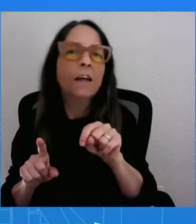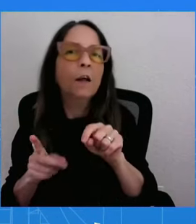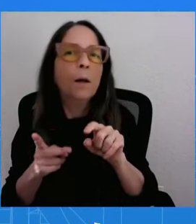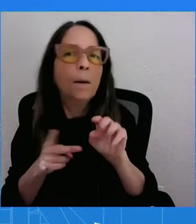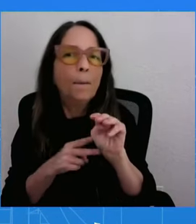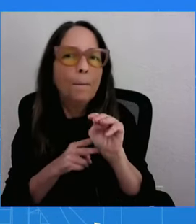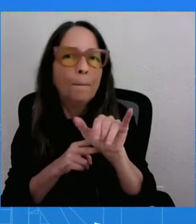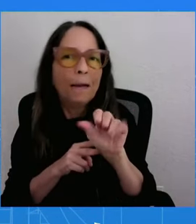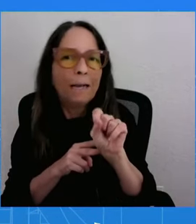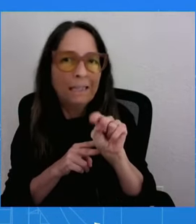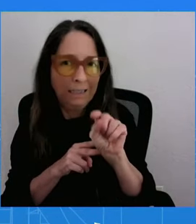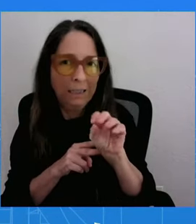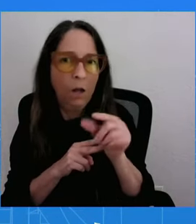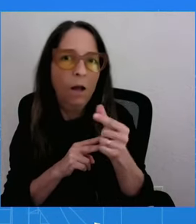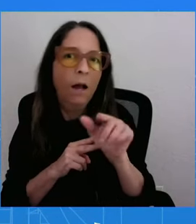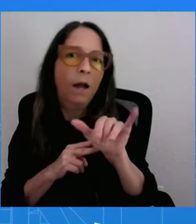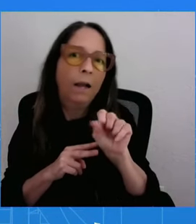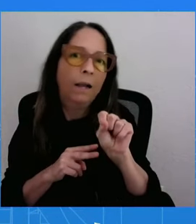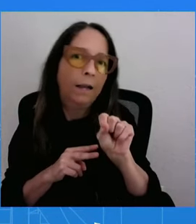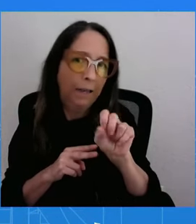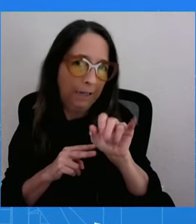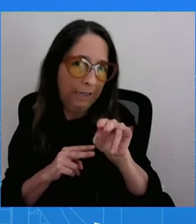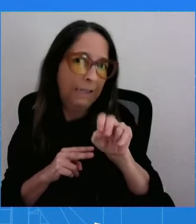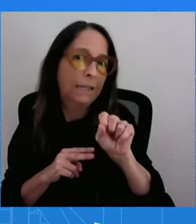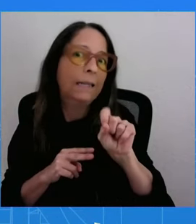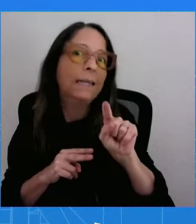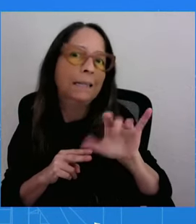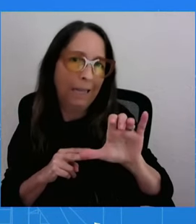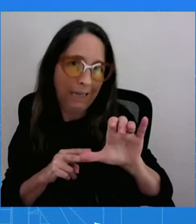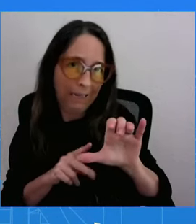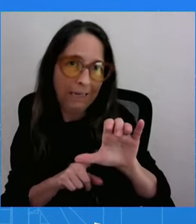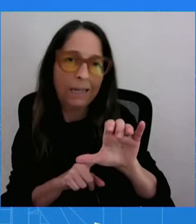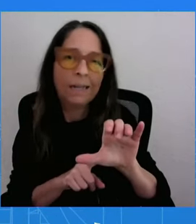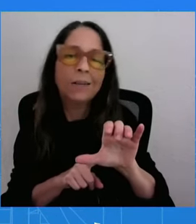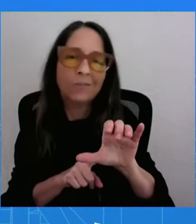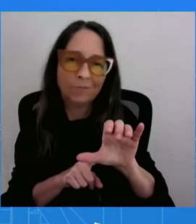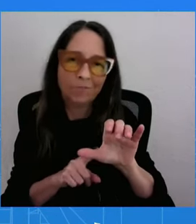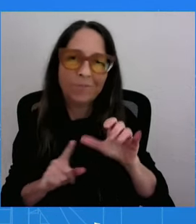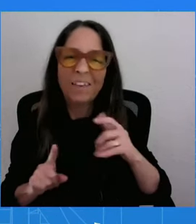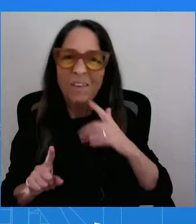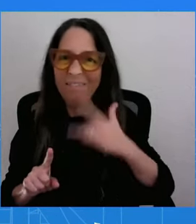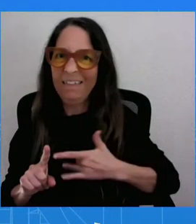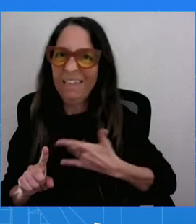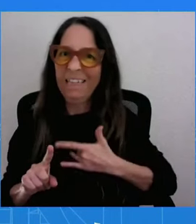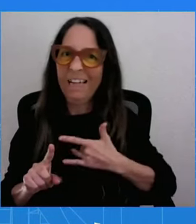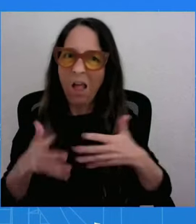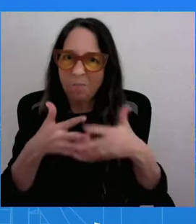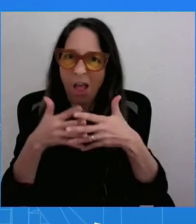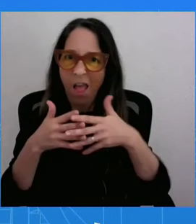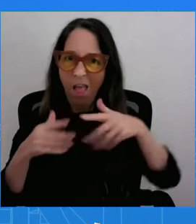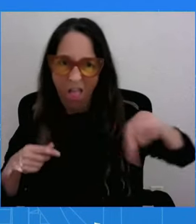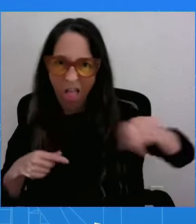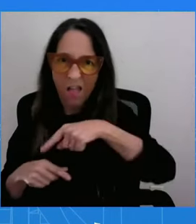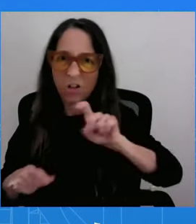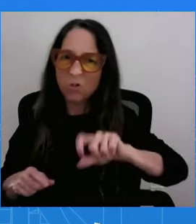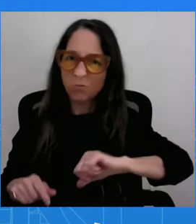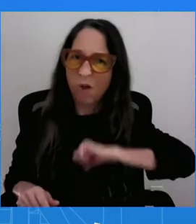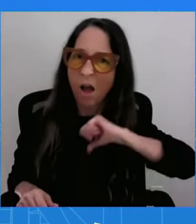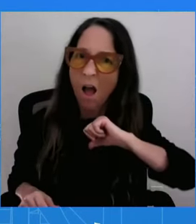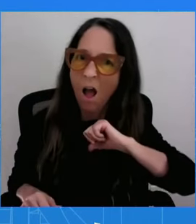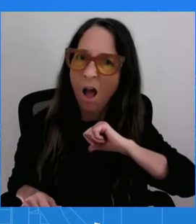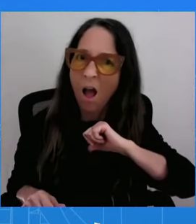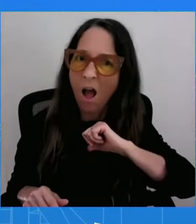way I think that many Americans should be proud of. I certainly am. And to make sure that people feel